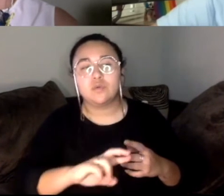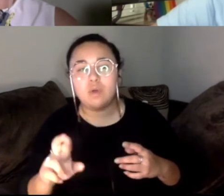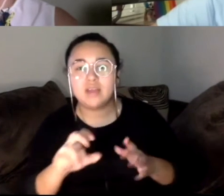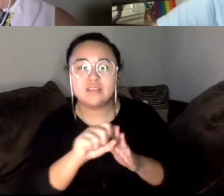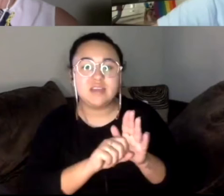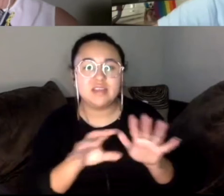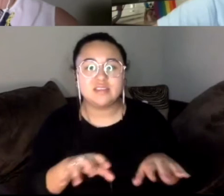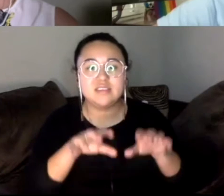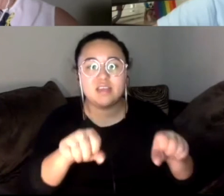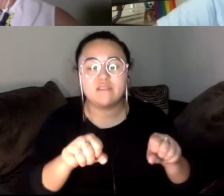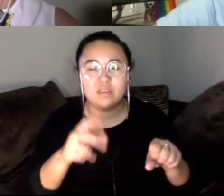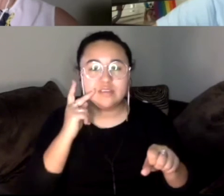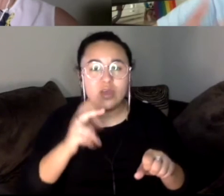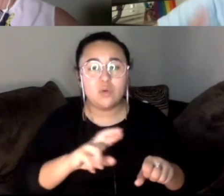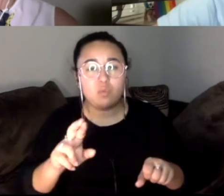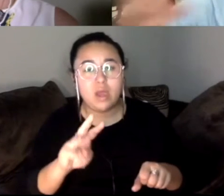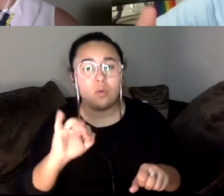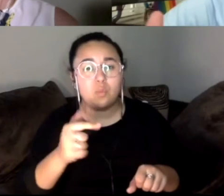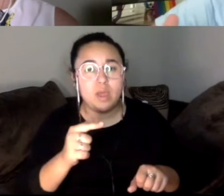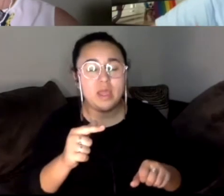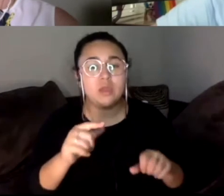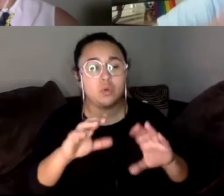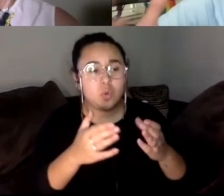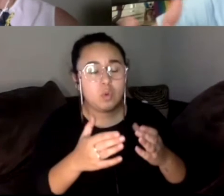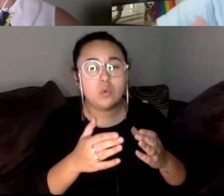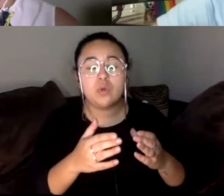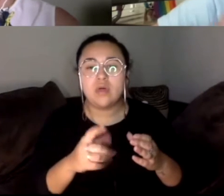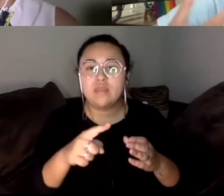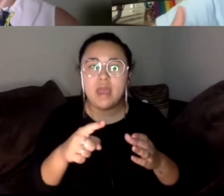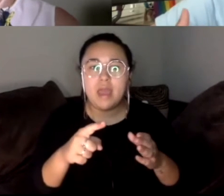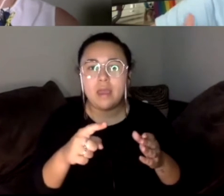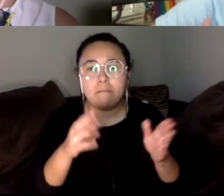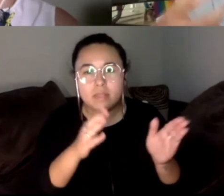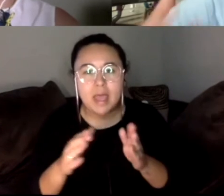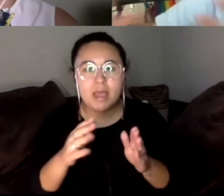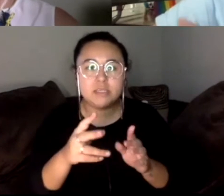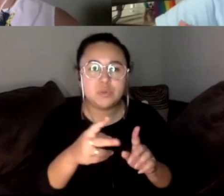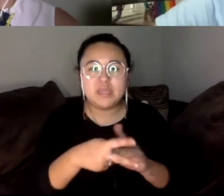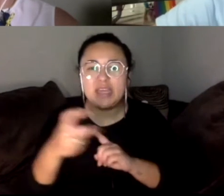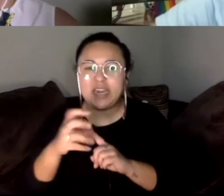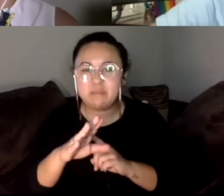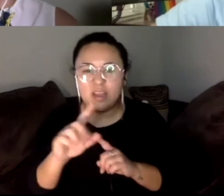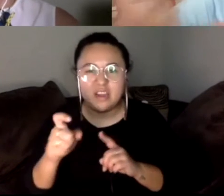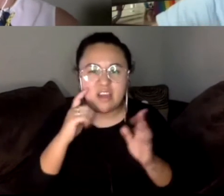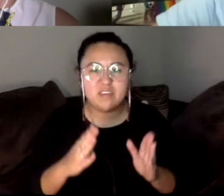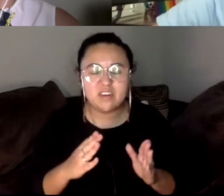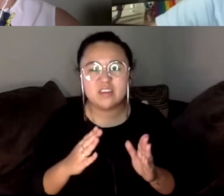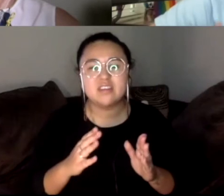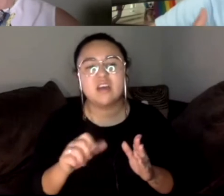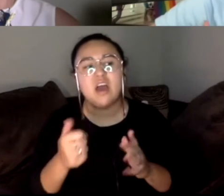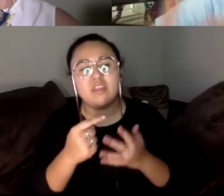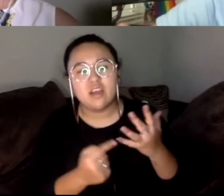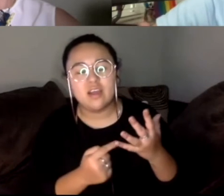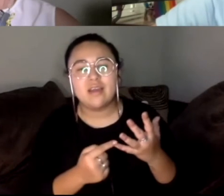there are right wing militia, white supremacist groups that have plotted to kidnap their governors and do other things. But now this is to take the governorship by legal means.